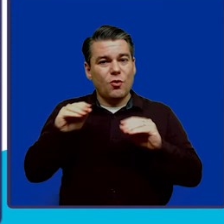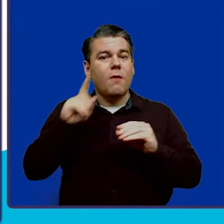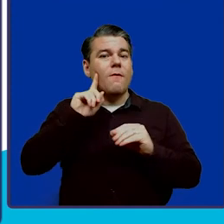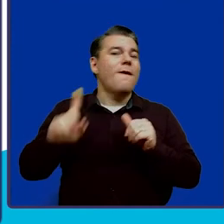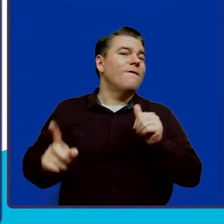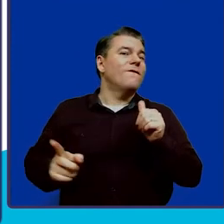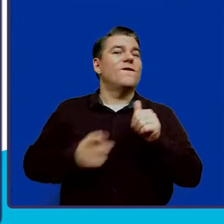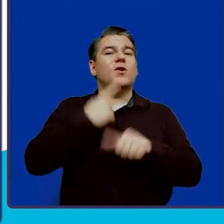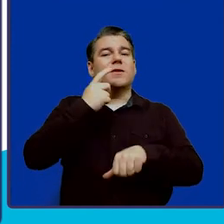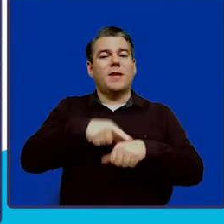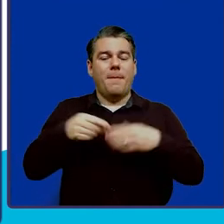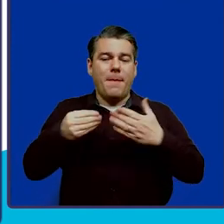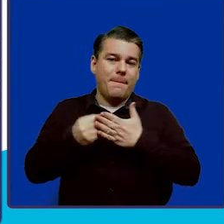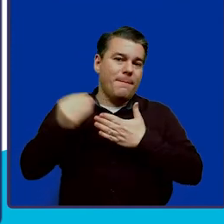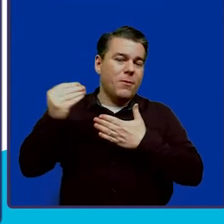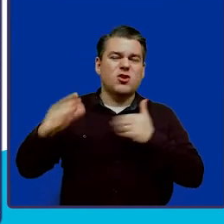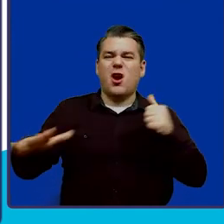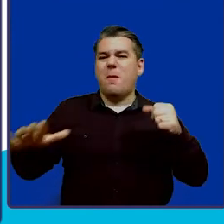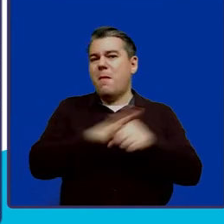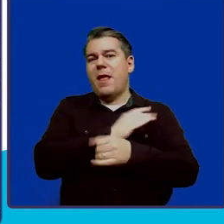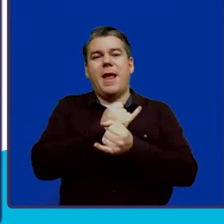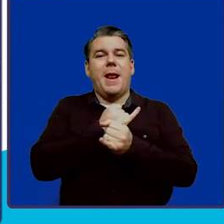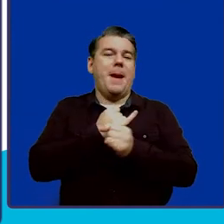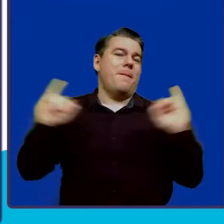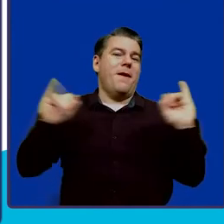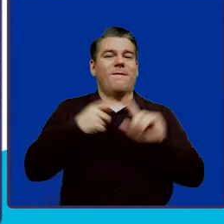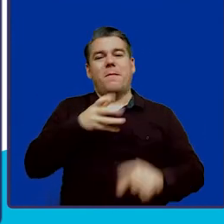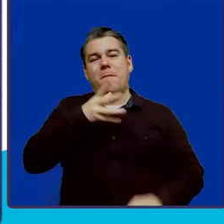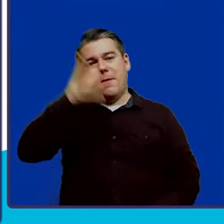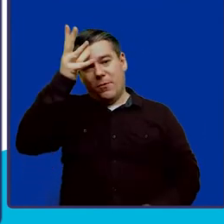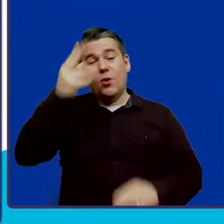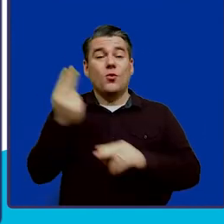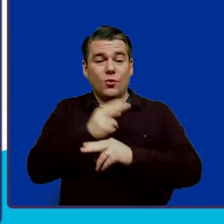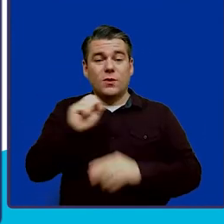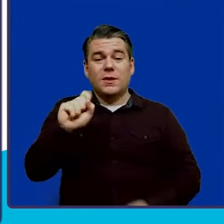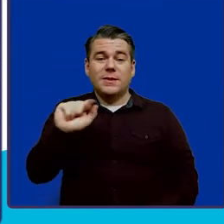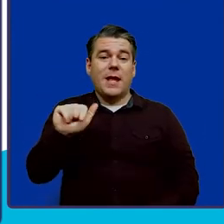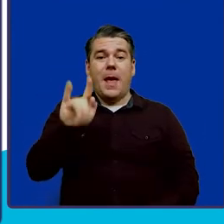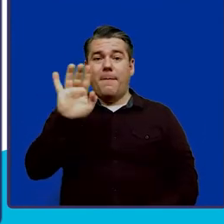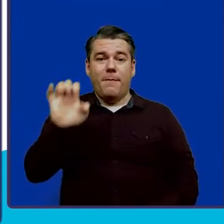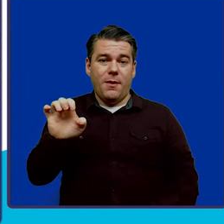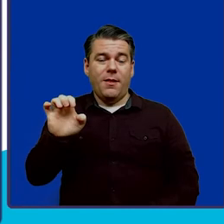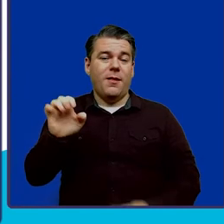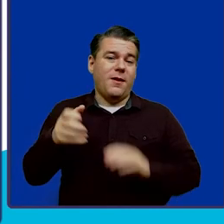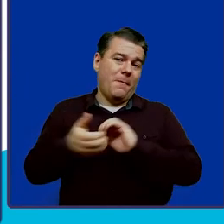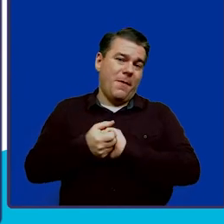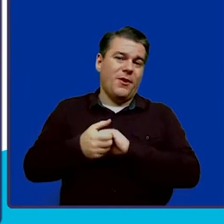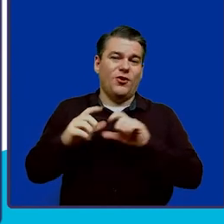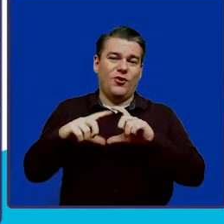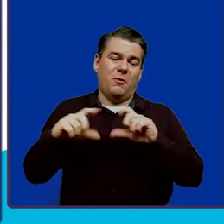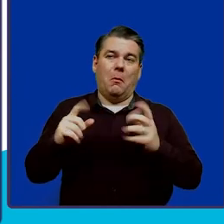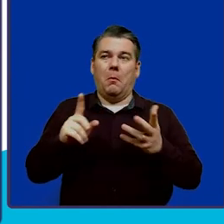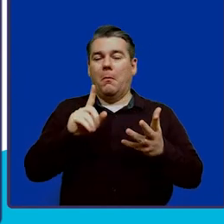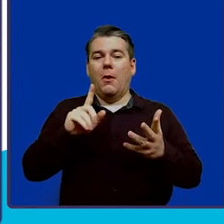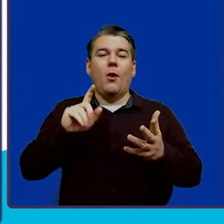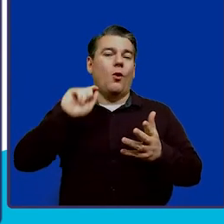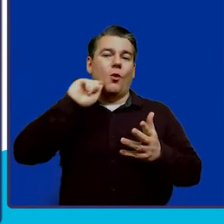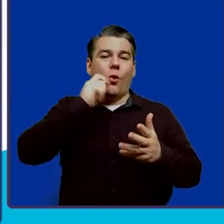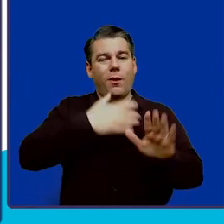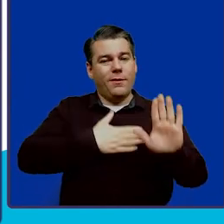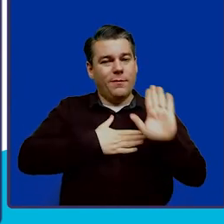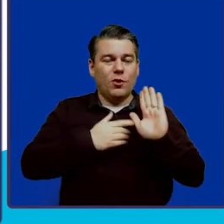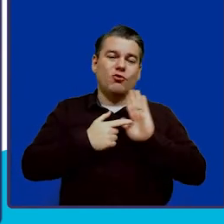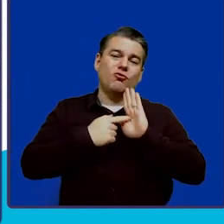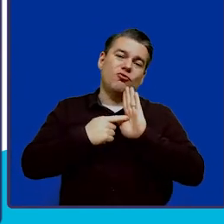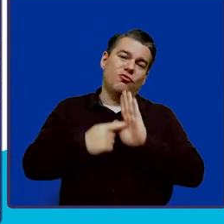first purchase completely independent of his parents using his Stable companion card. So, it's just an awesome testimony that